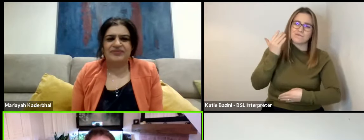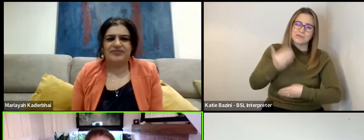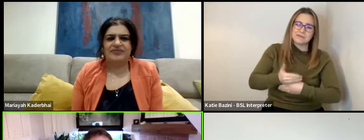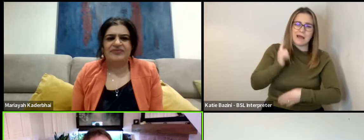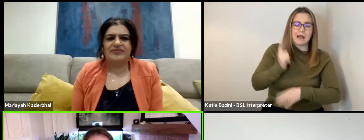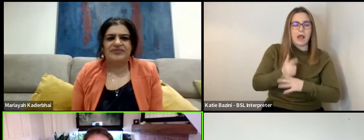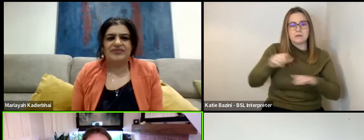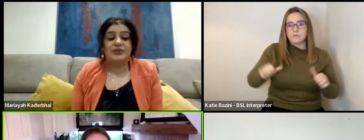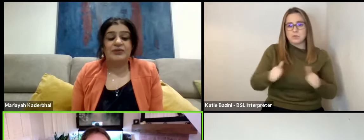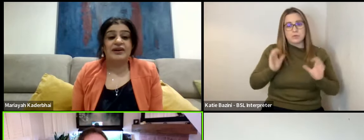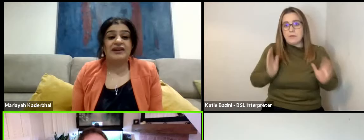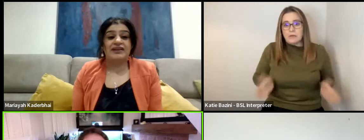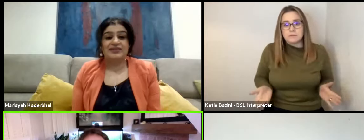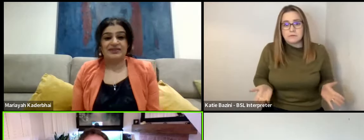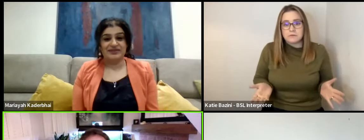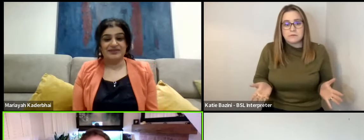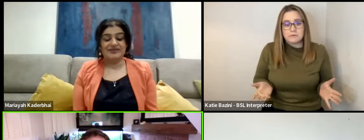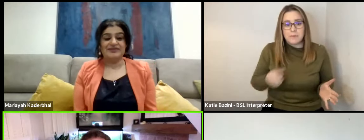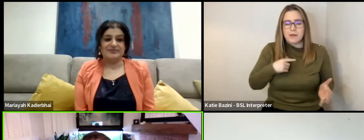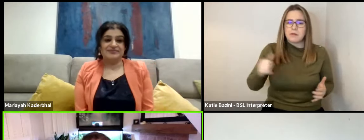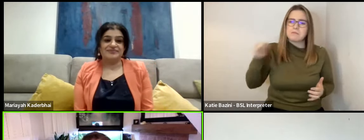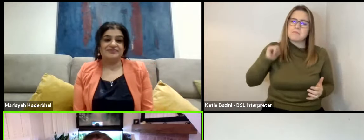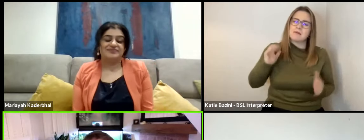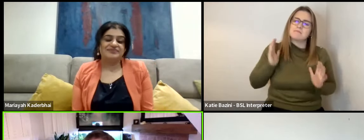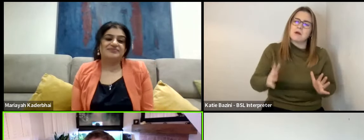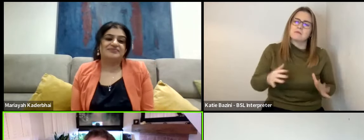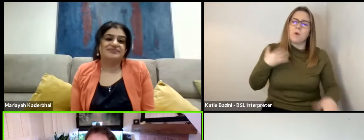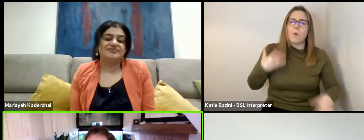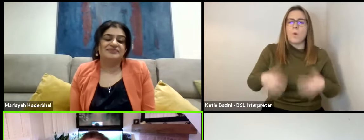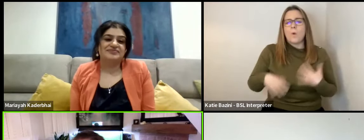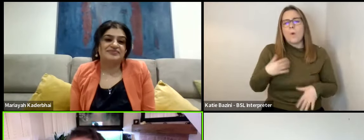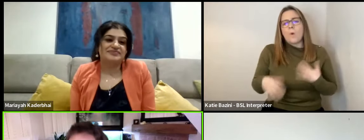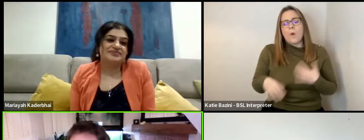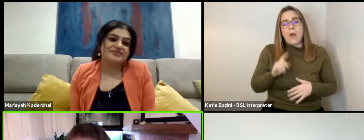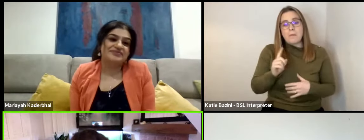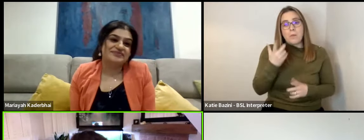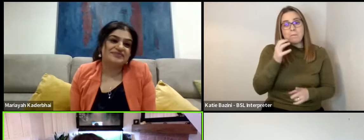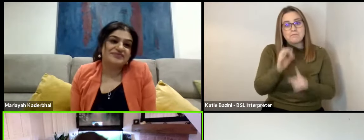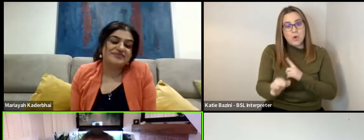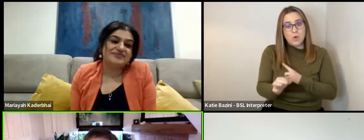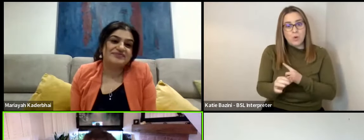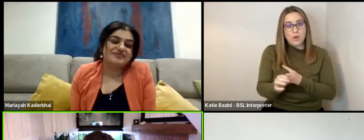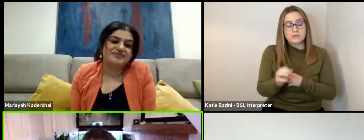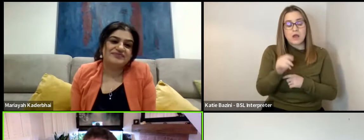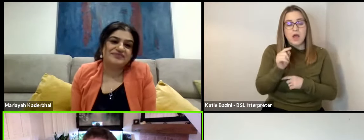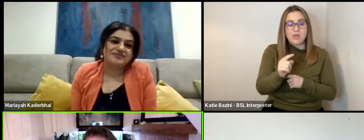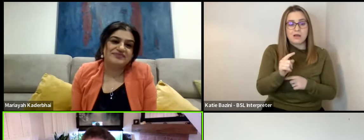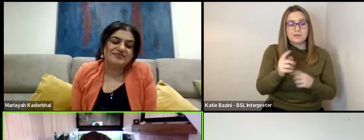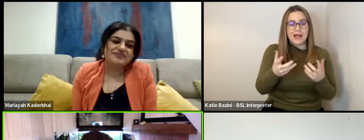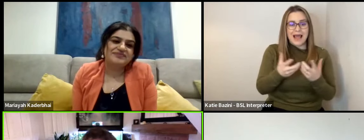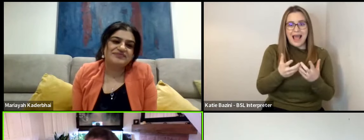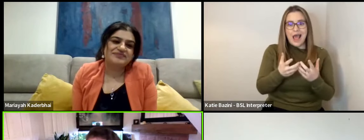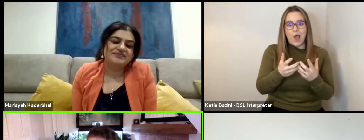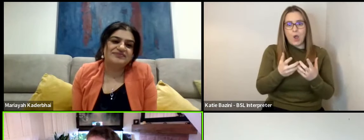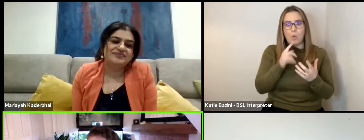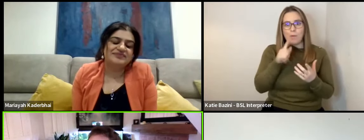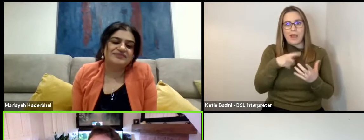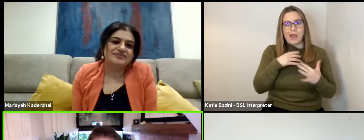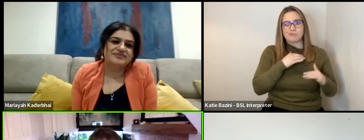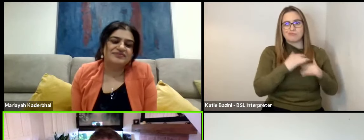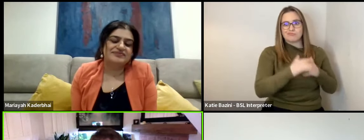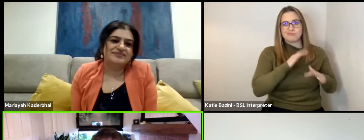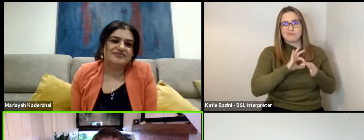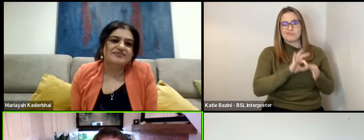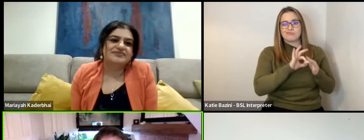masseuse for him because his back must have killed him. But there was one point, this is kind of how in tune we did get.